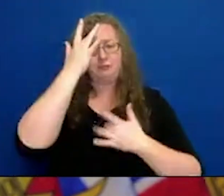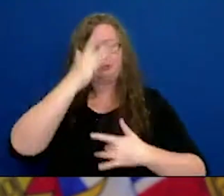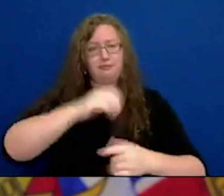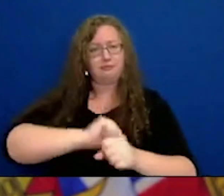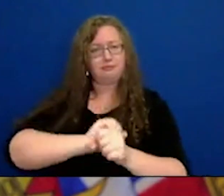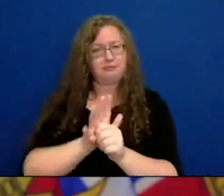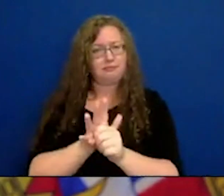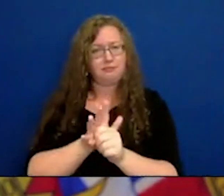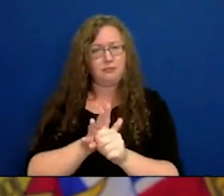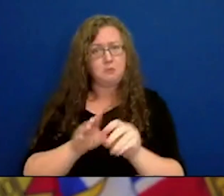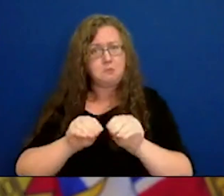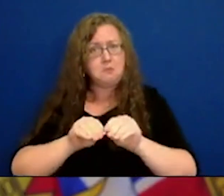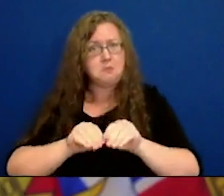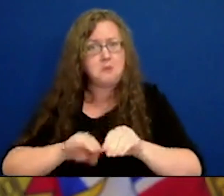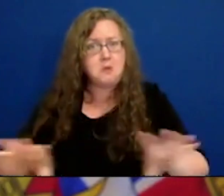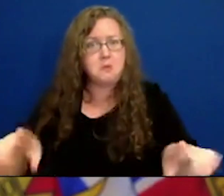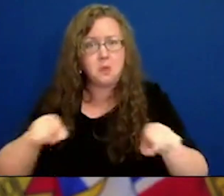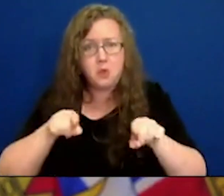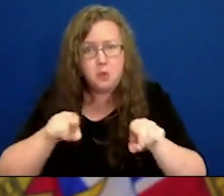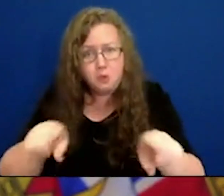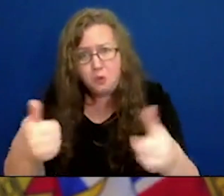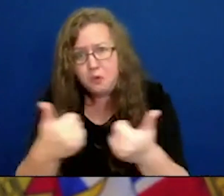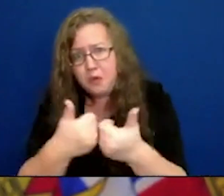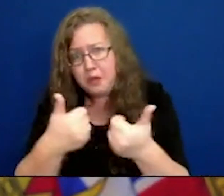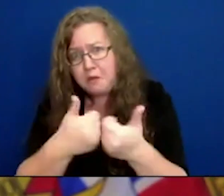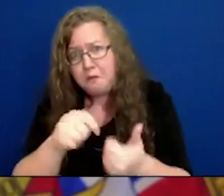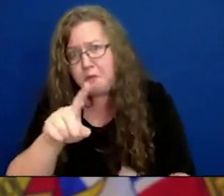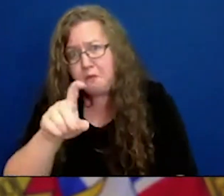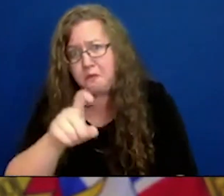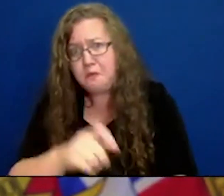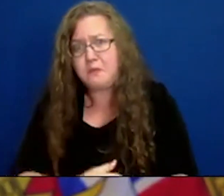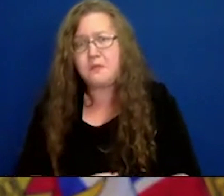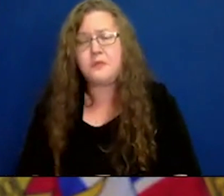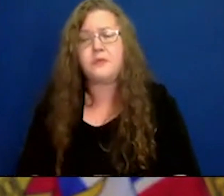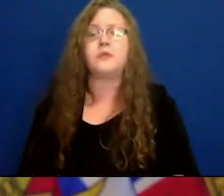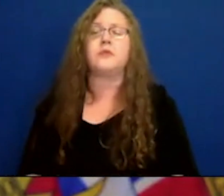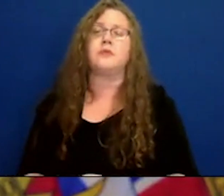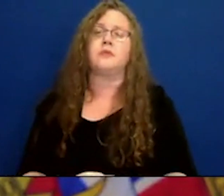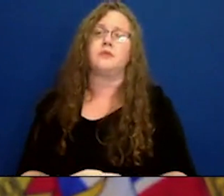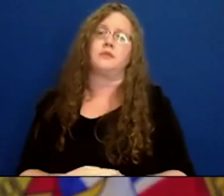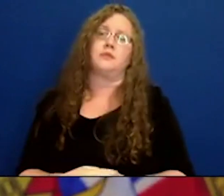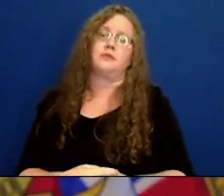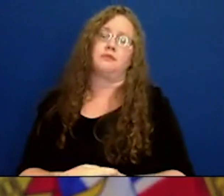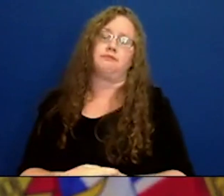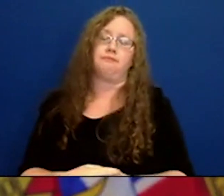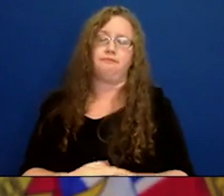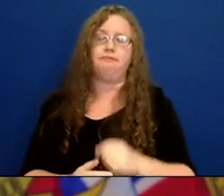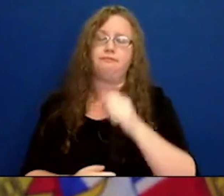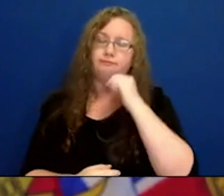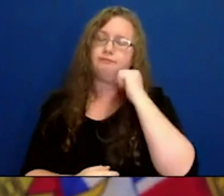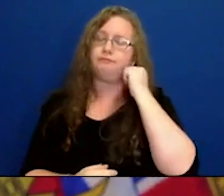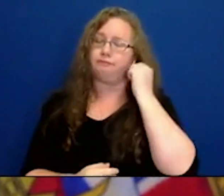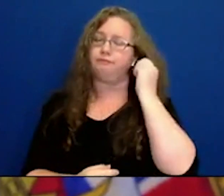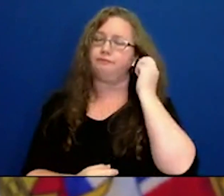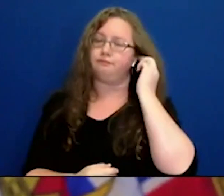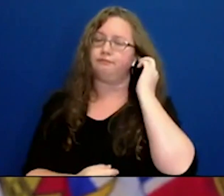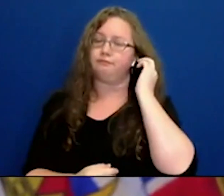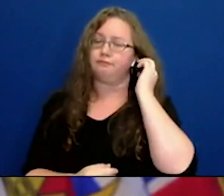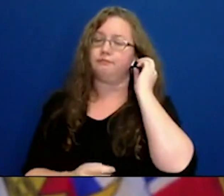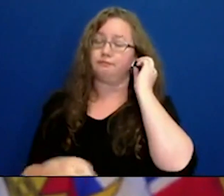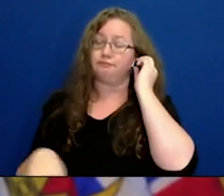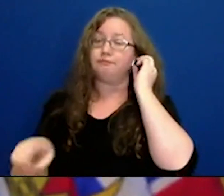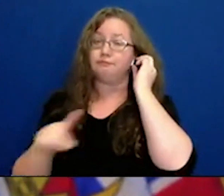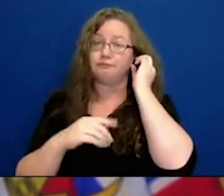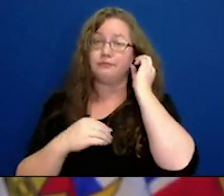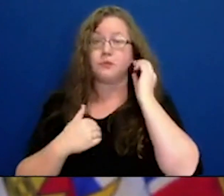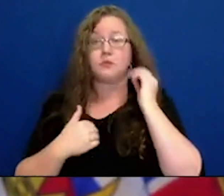Yeah. So, my appeal to young people, and I know that things that you look forward to